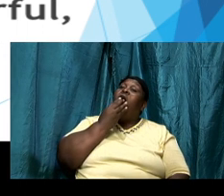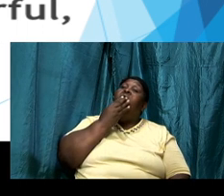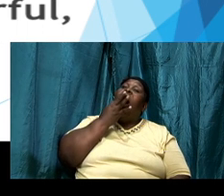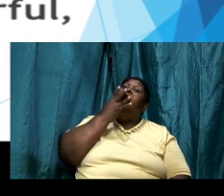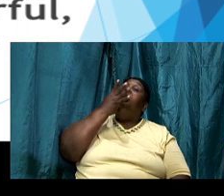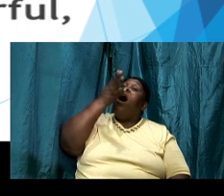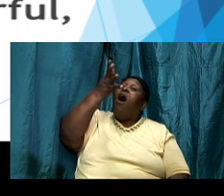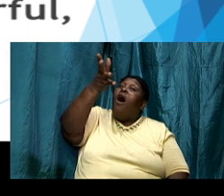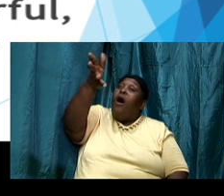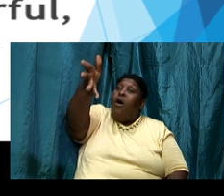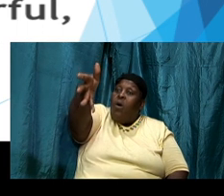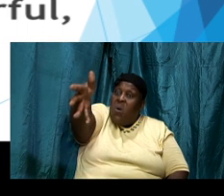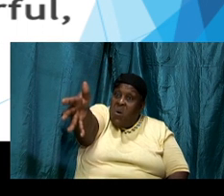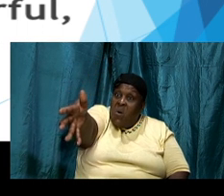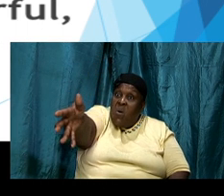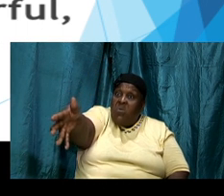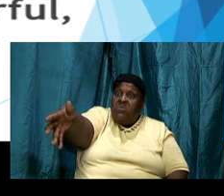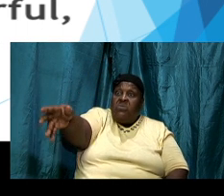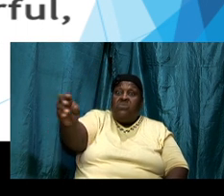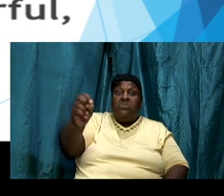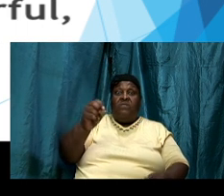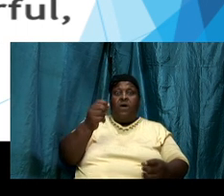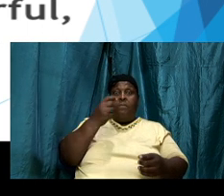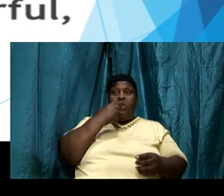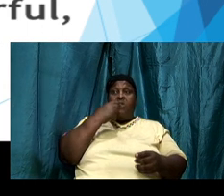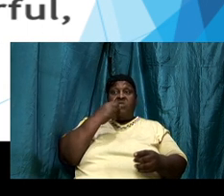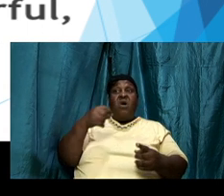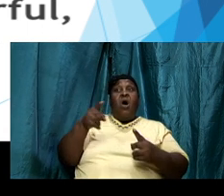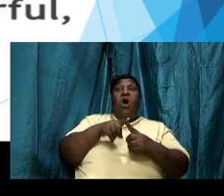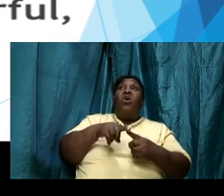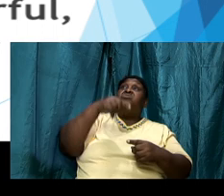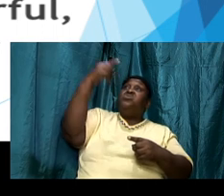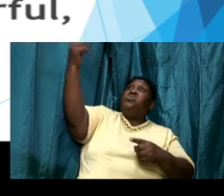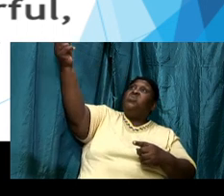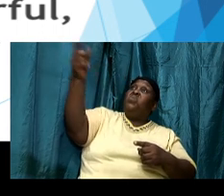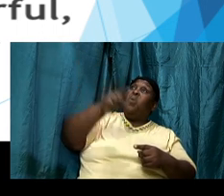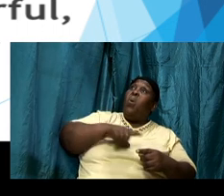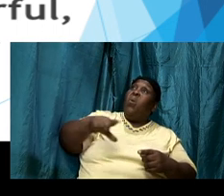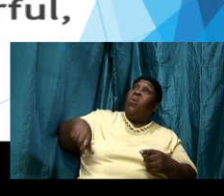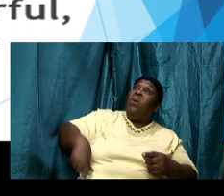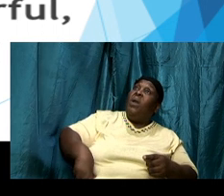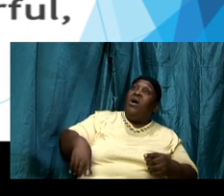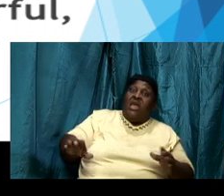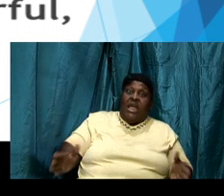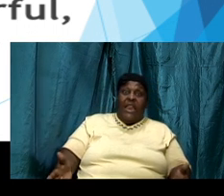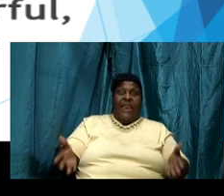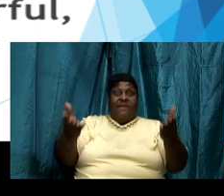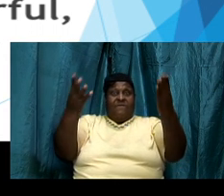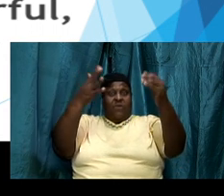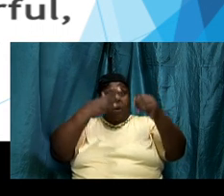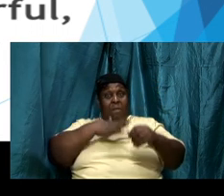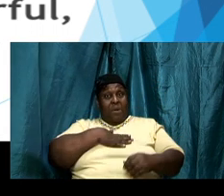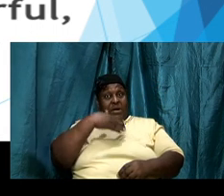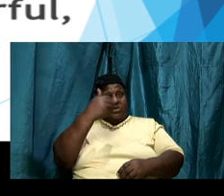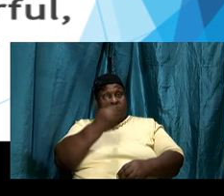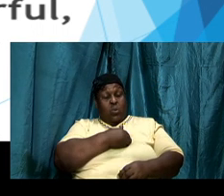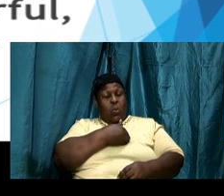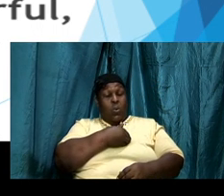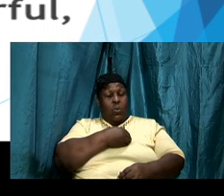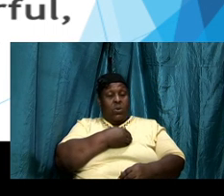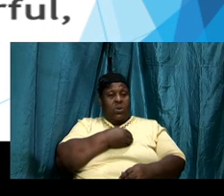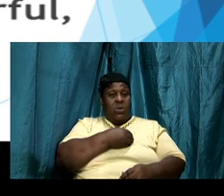read unto thee oh Lord do I lift up my soul oh my God so we are reading but we are reading aloud